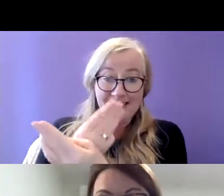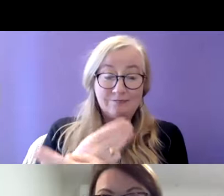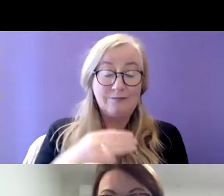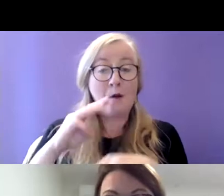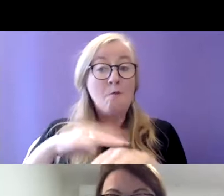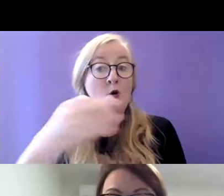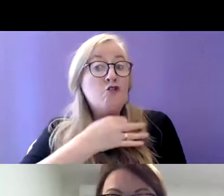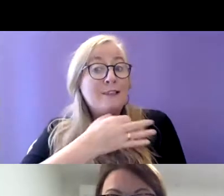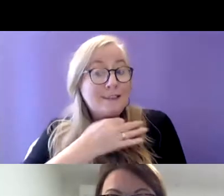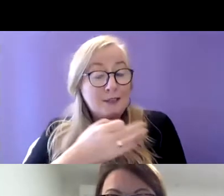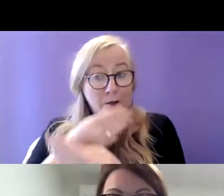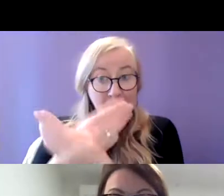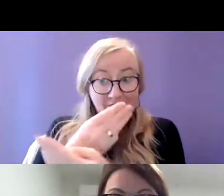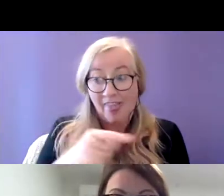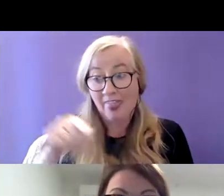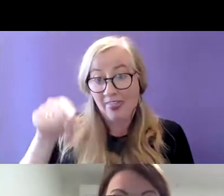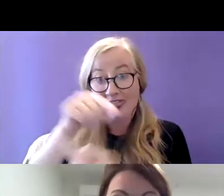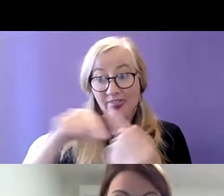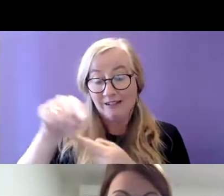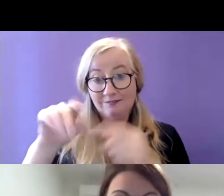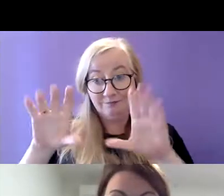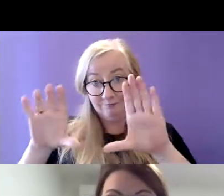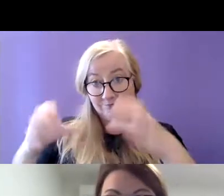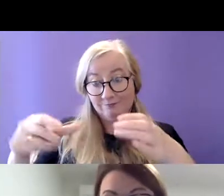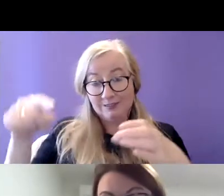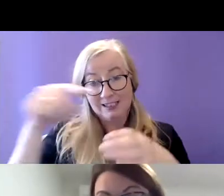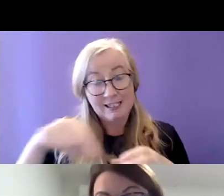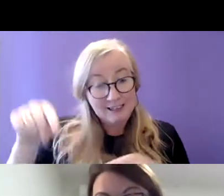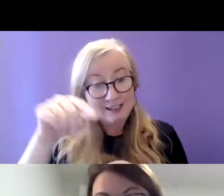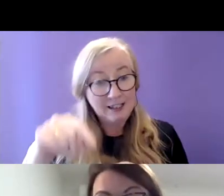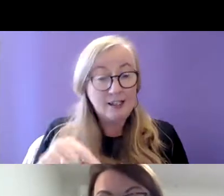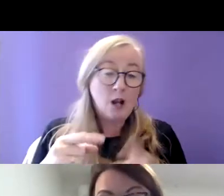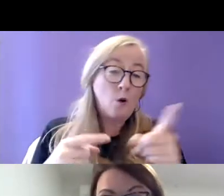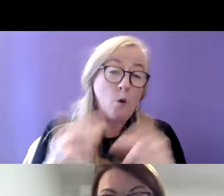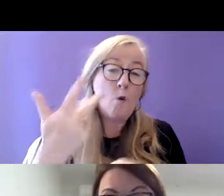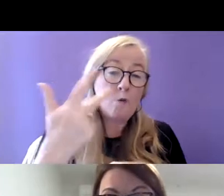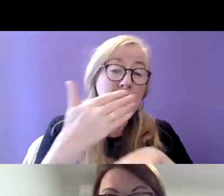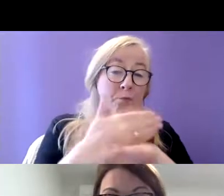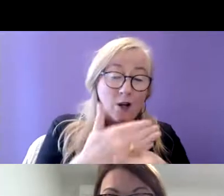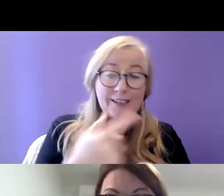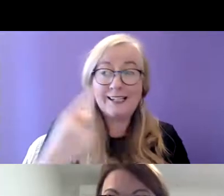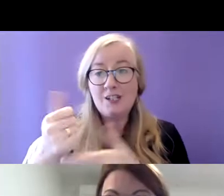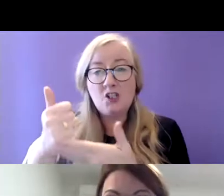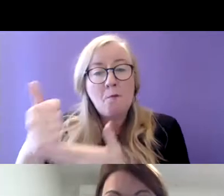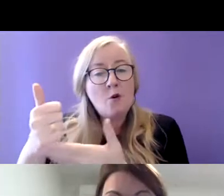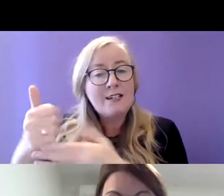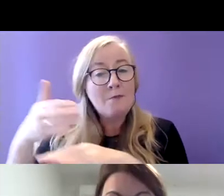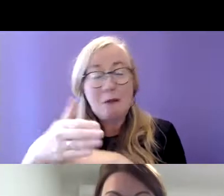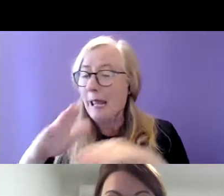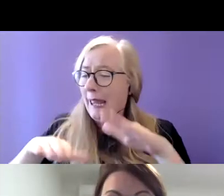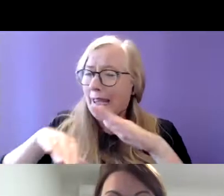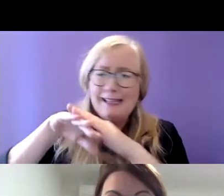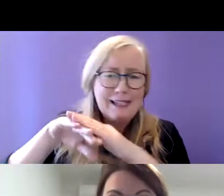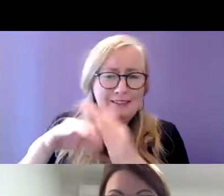of poverty and this population three unemployed and one was in supported employment limited access